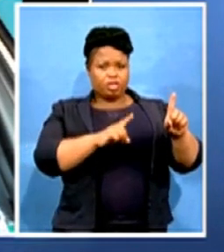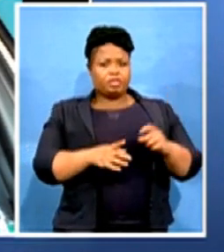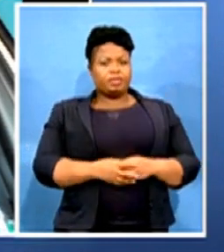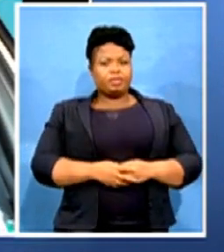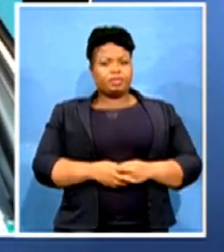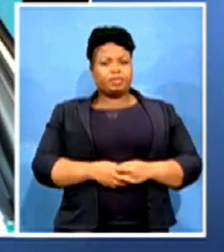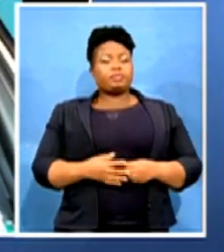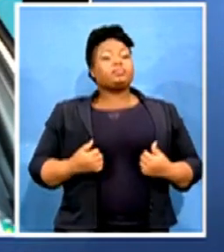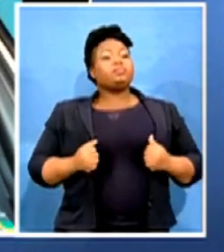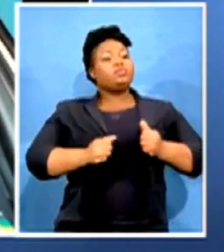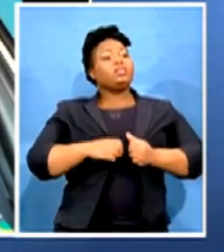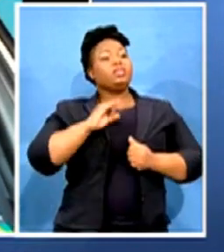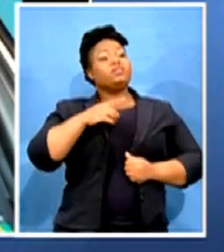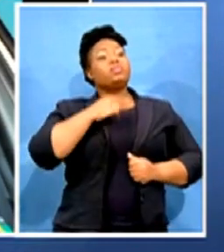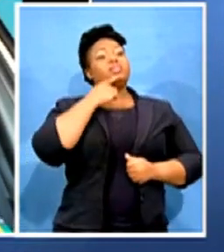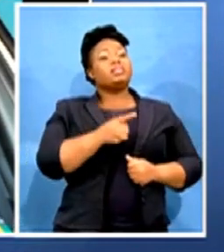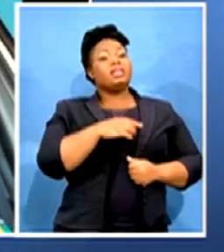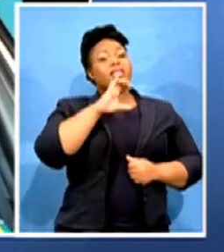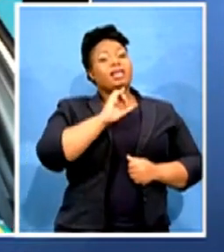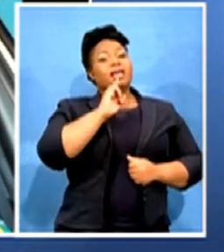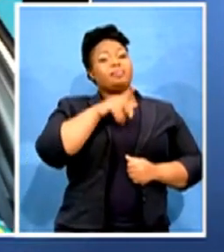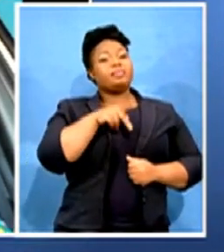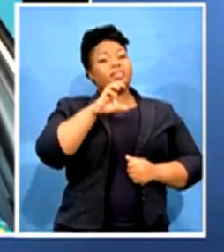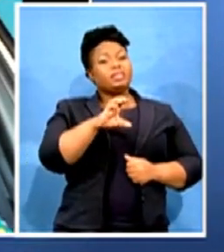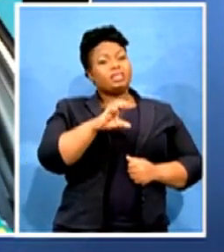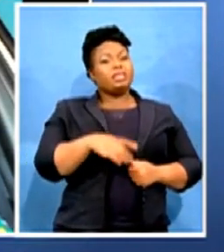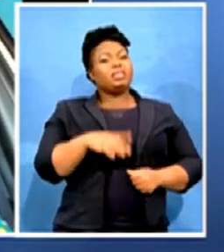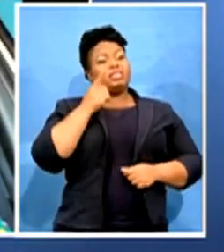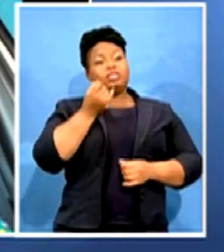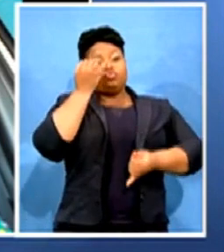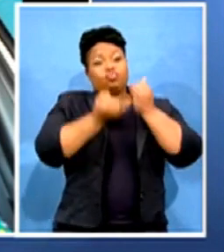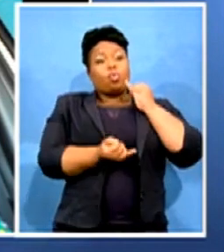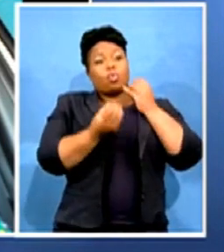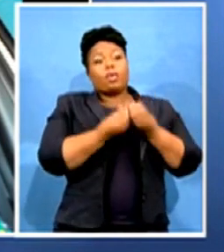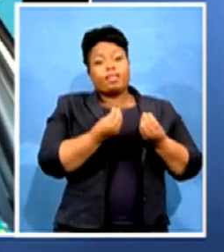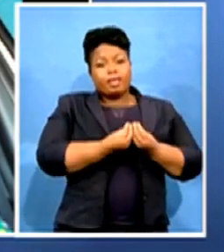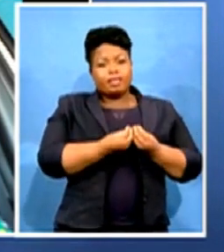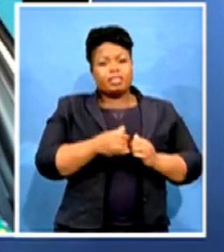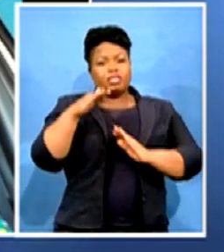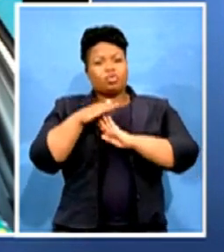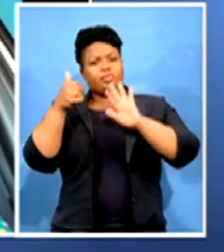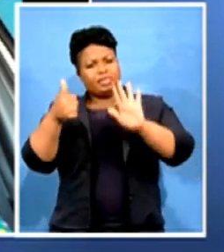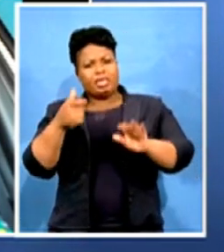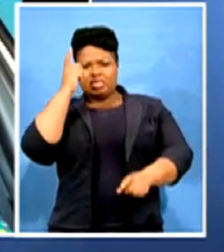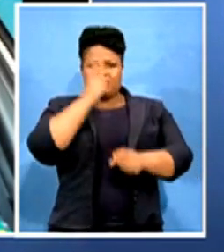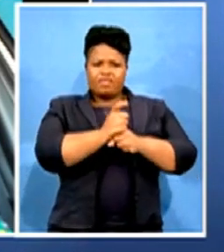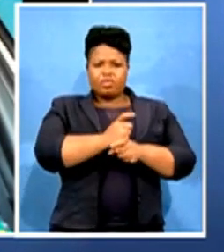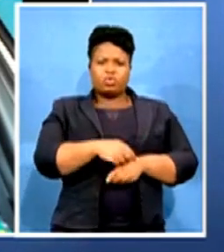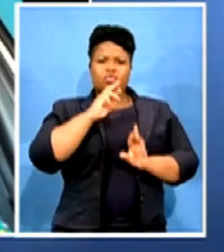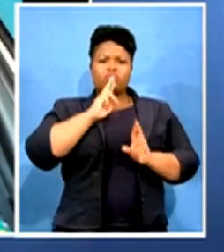IPC went about this incorrectly and the top six is refusing to respond to you, this